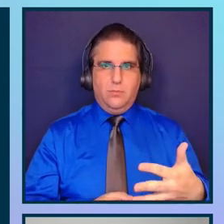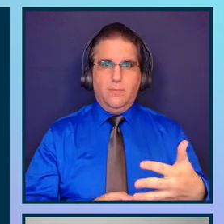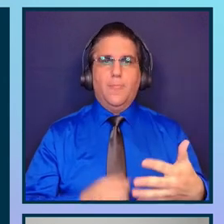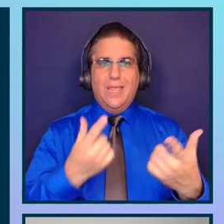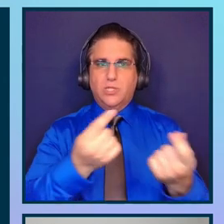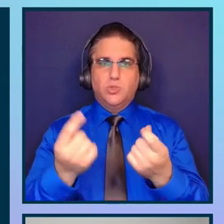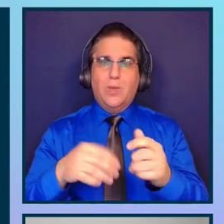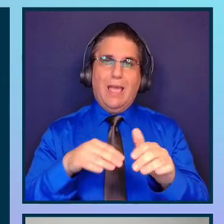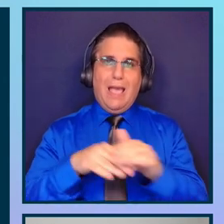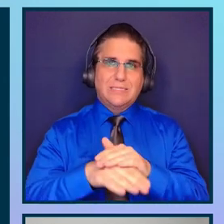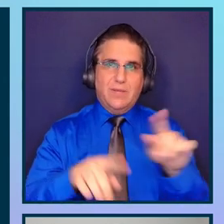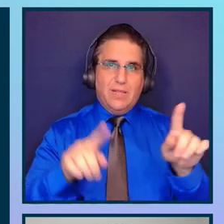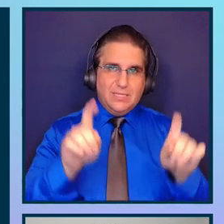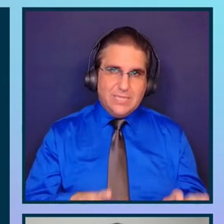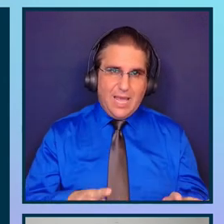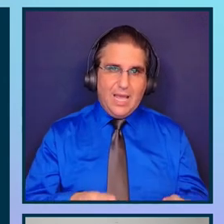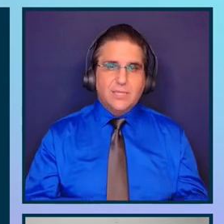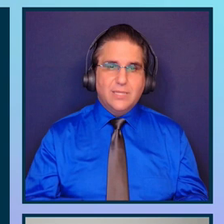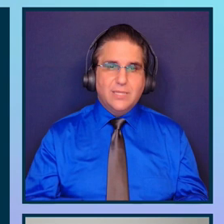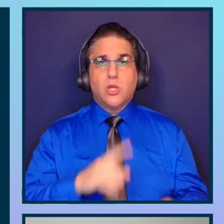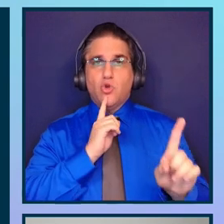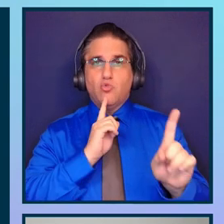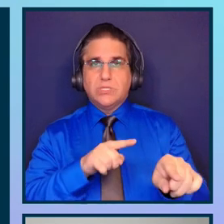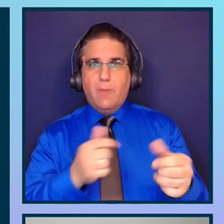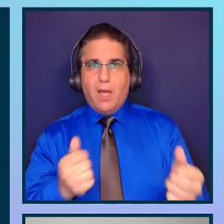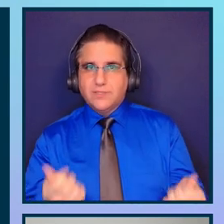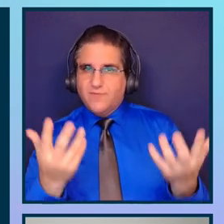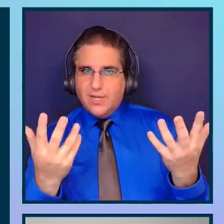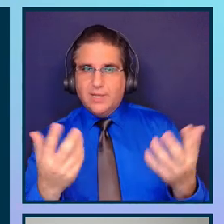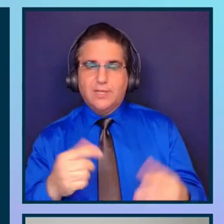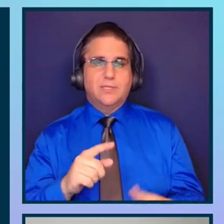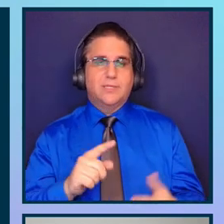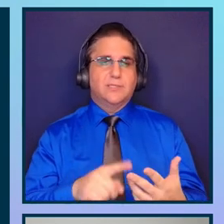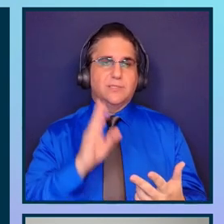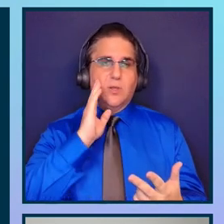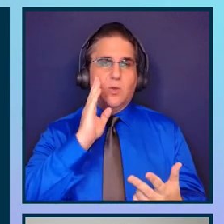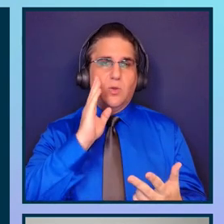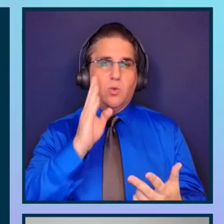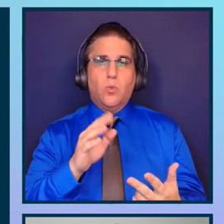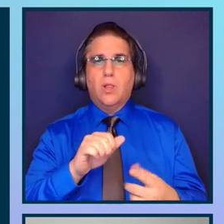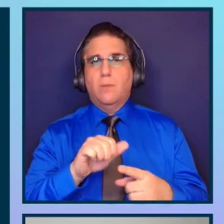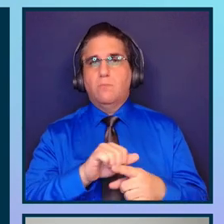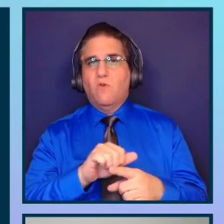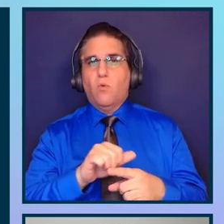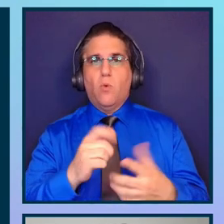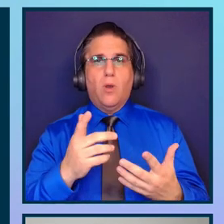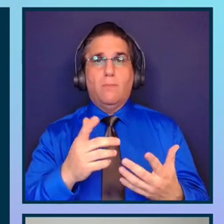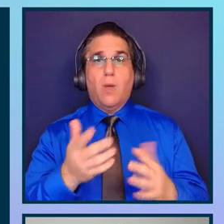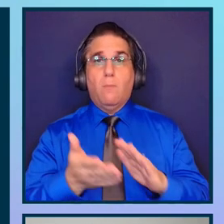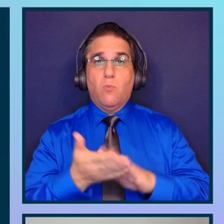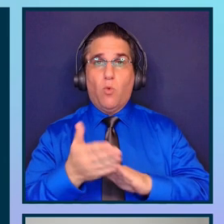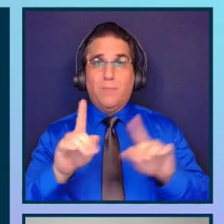We are going to perform responsiveness. It's going to perform performance tests to be a bit